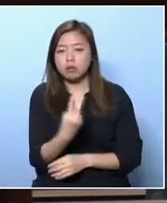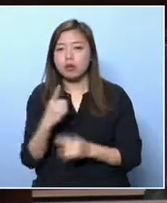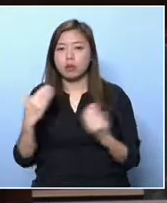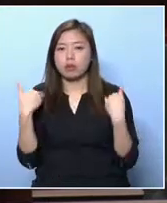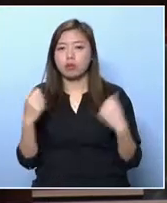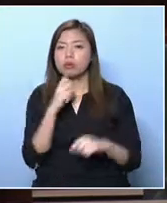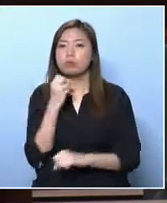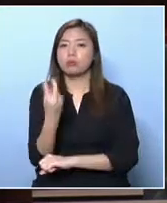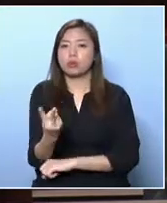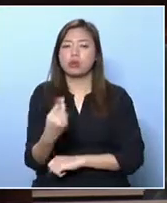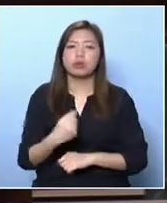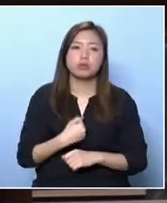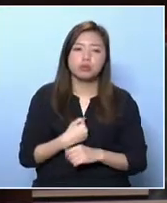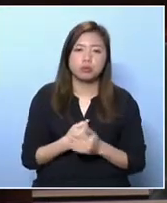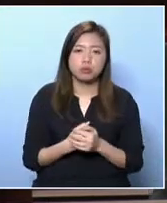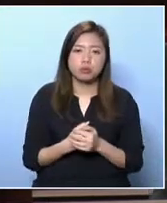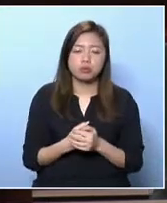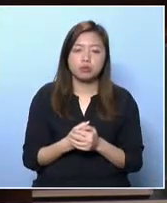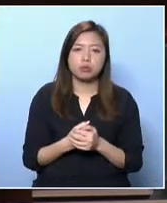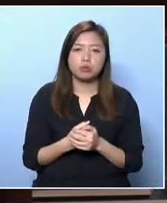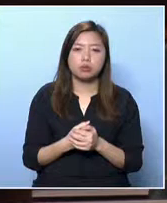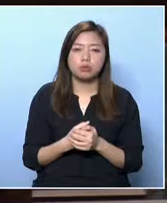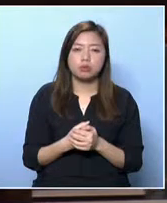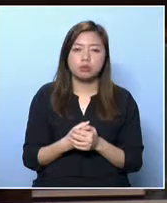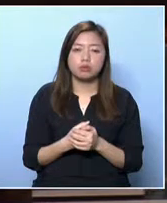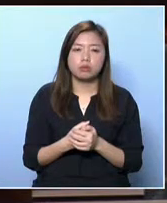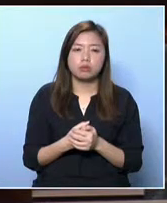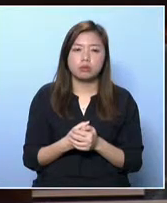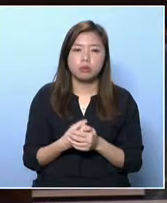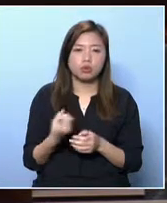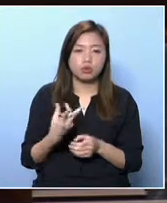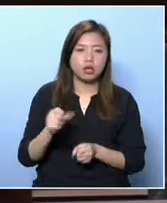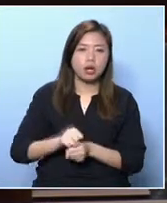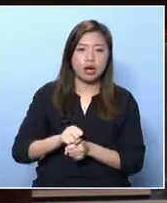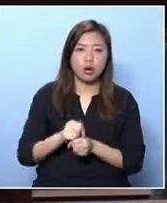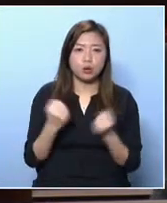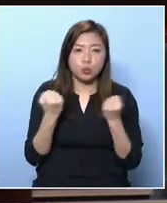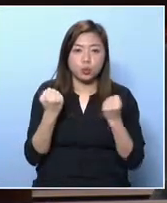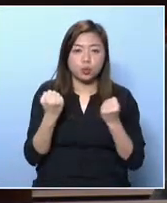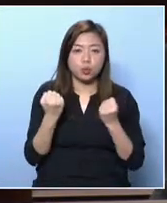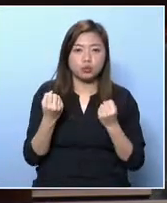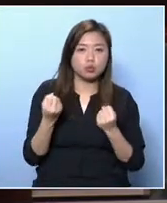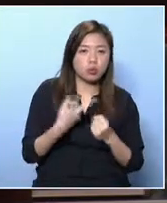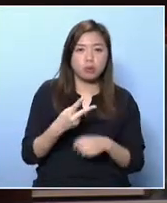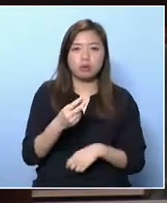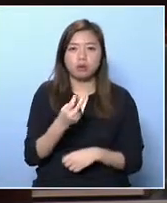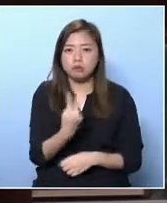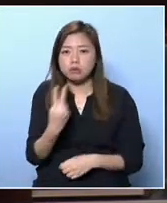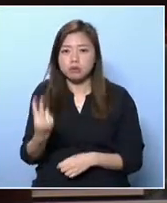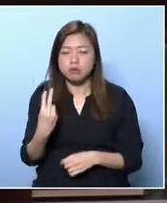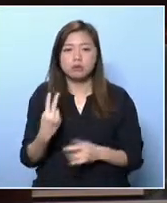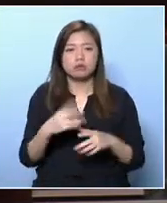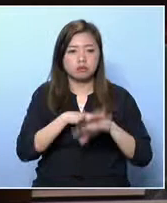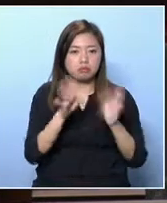We need two uniforms and two sports uniforms for each kid. And also